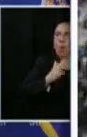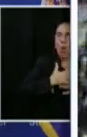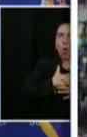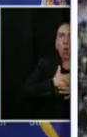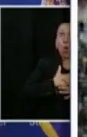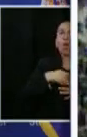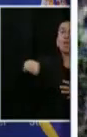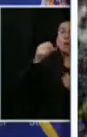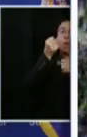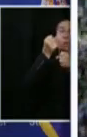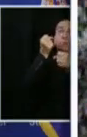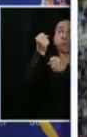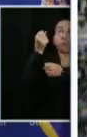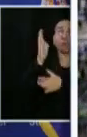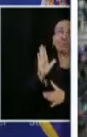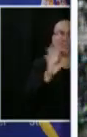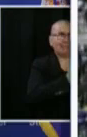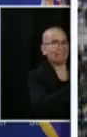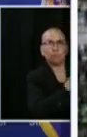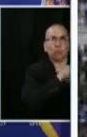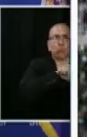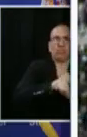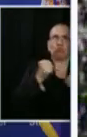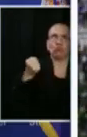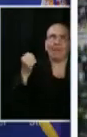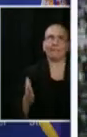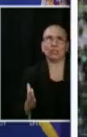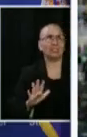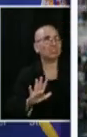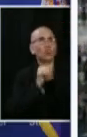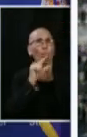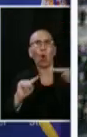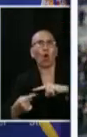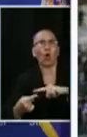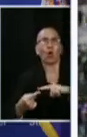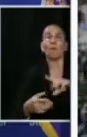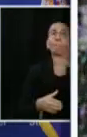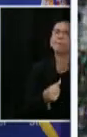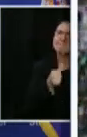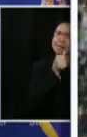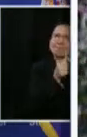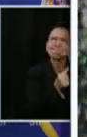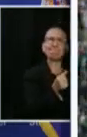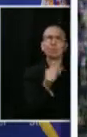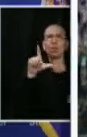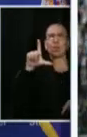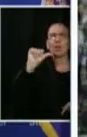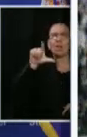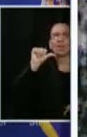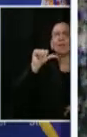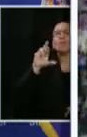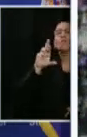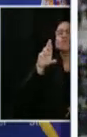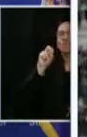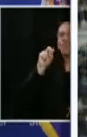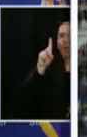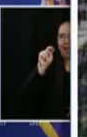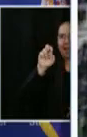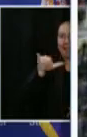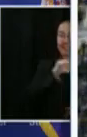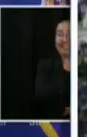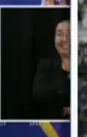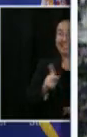for those of you who are old enough to remember that horrific scene on that Los Angeles road during the Rodney King events where the driver was pulled from the vehicle and severely